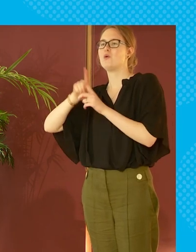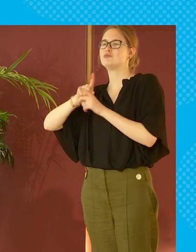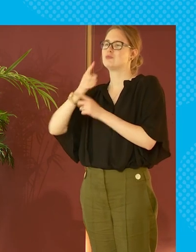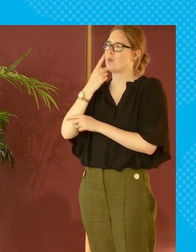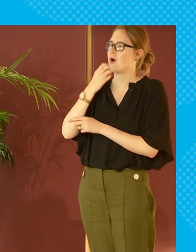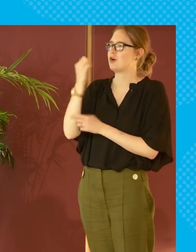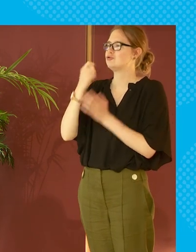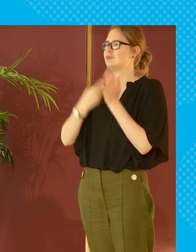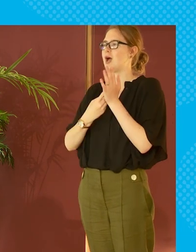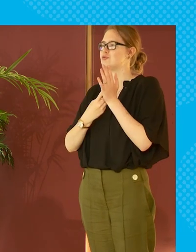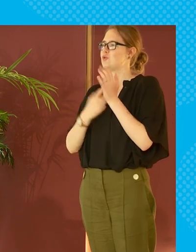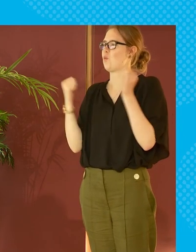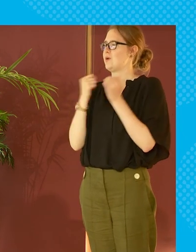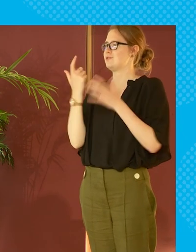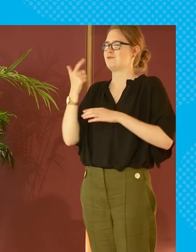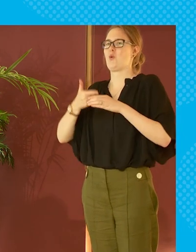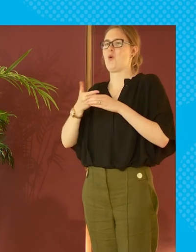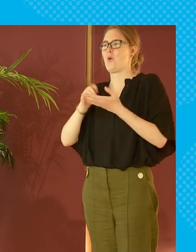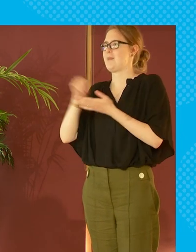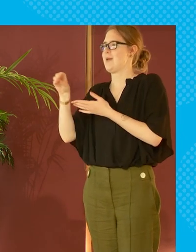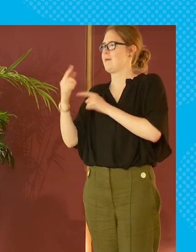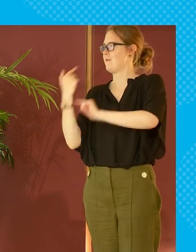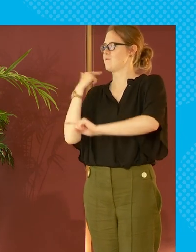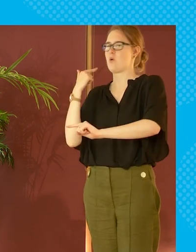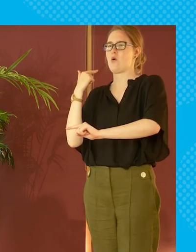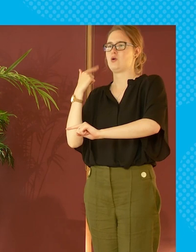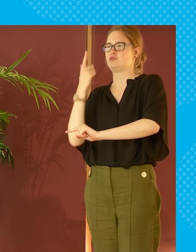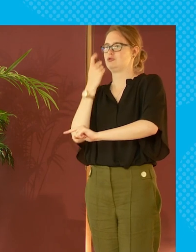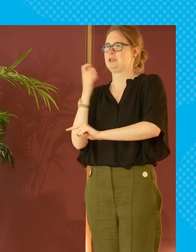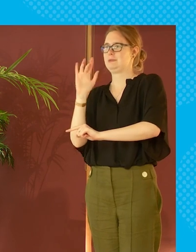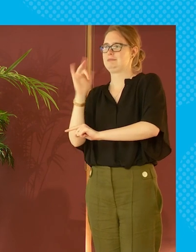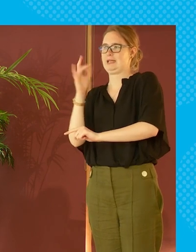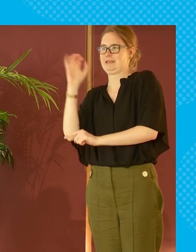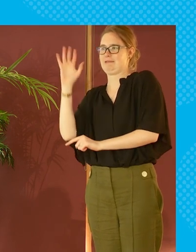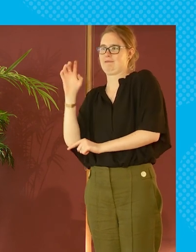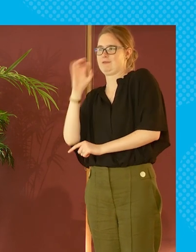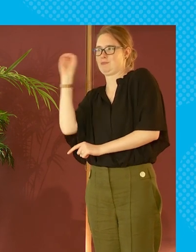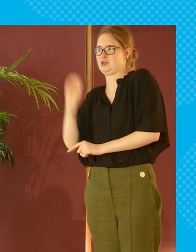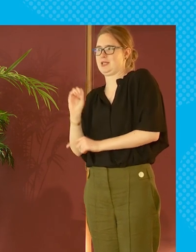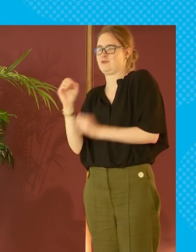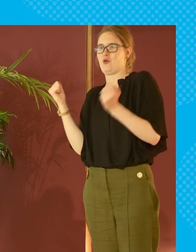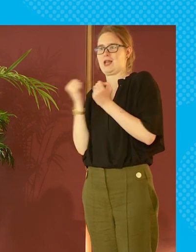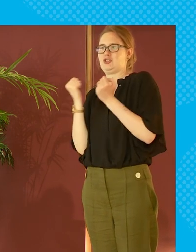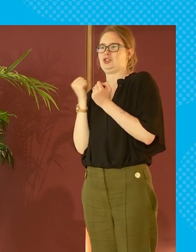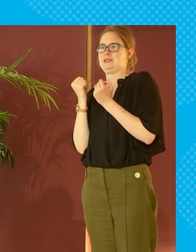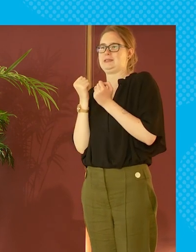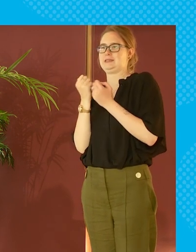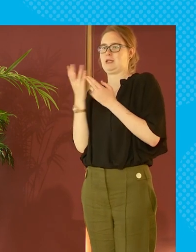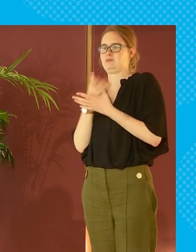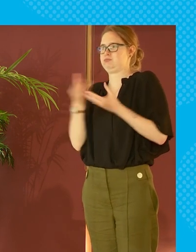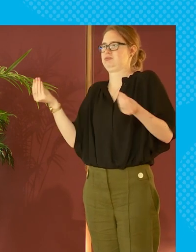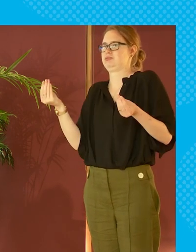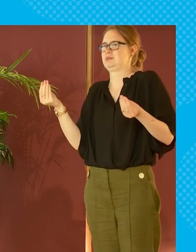where the the hundred pounds winter fuel payments might have in the past that might have been 10 15 of your energy bills is now